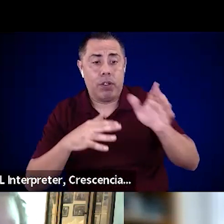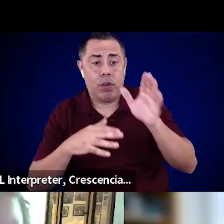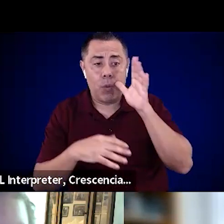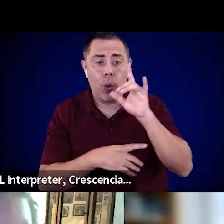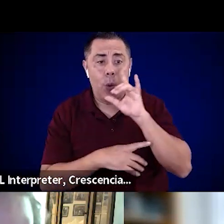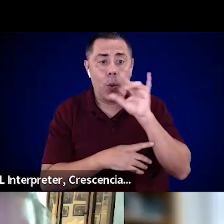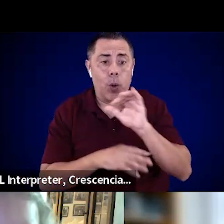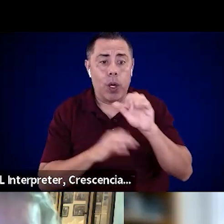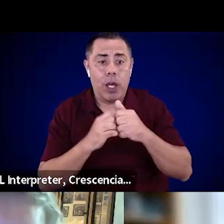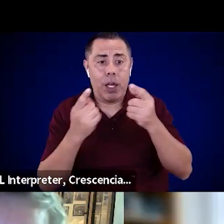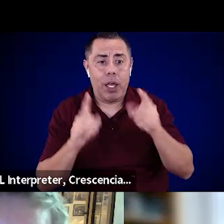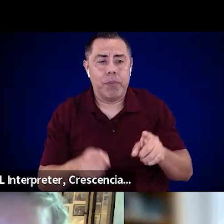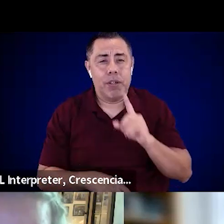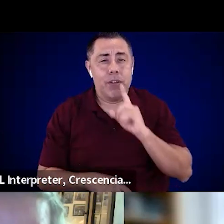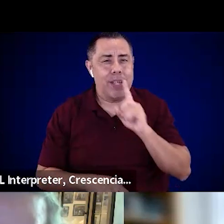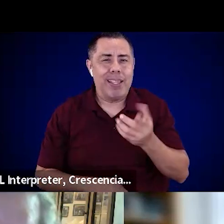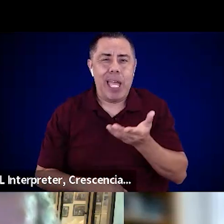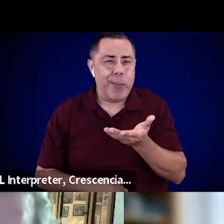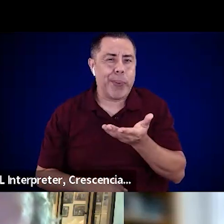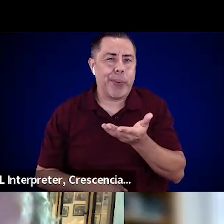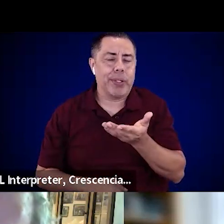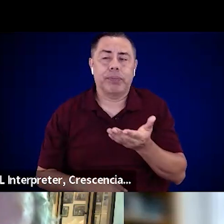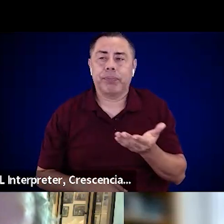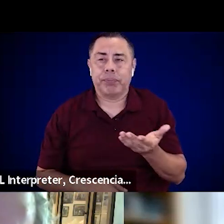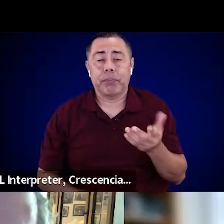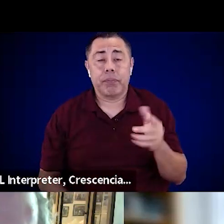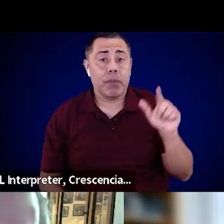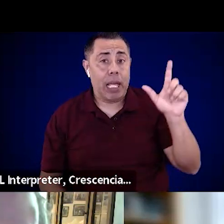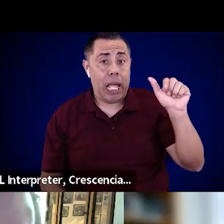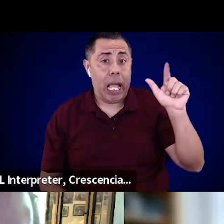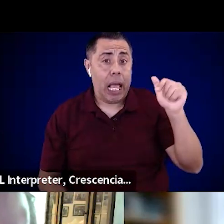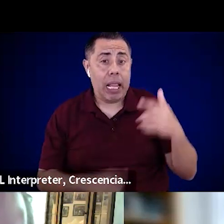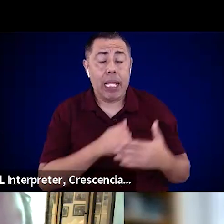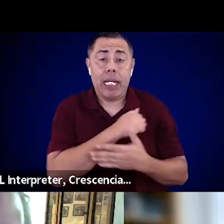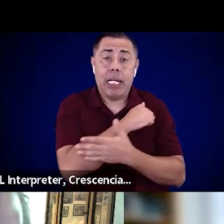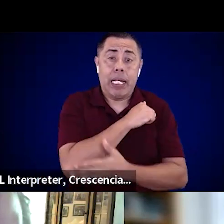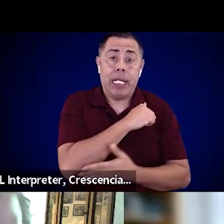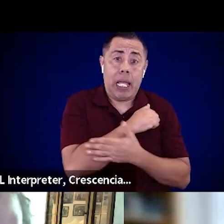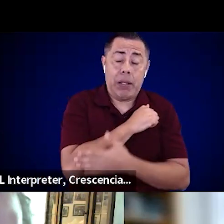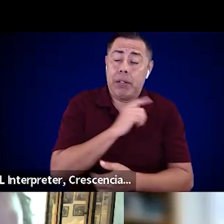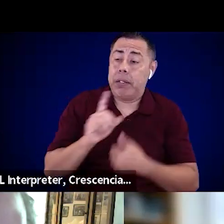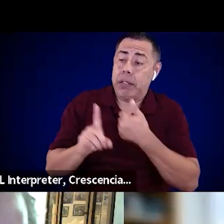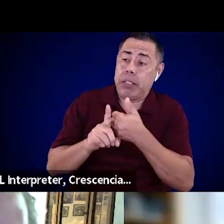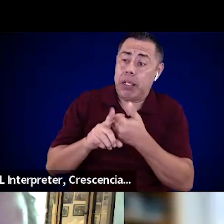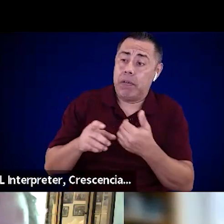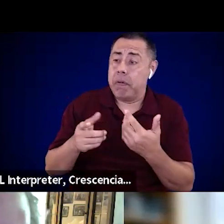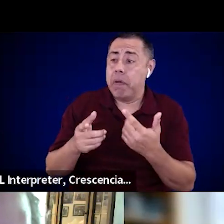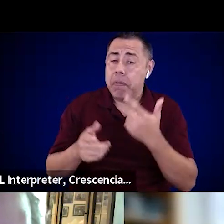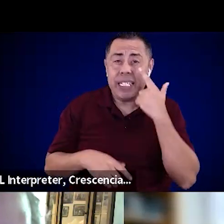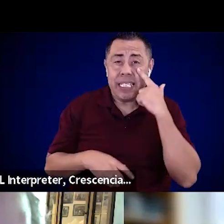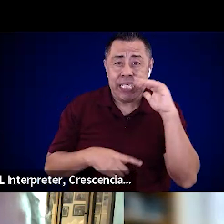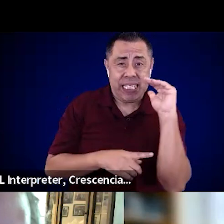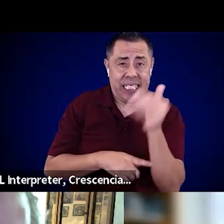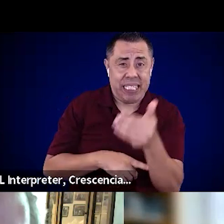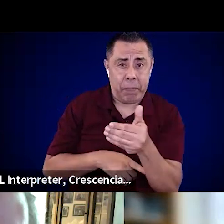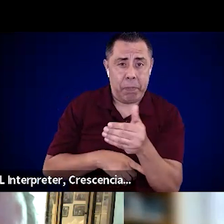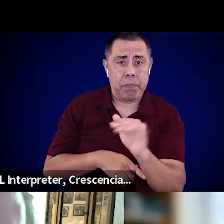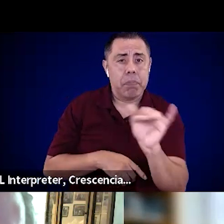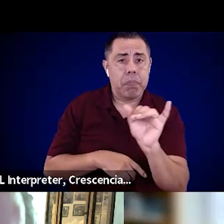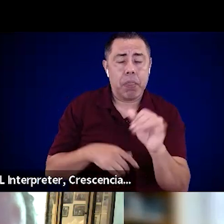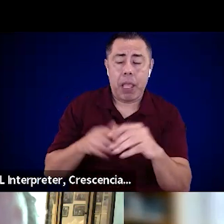County appears to be a model. Um, but, um, it, it is really necessary